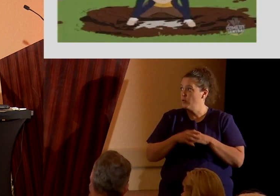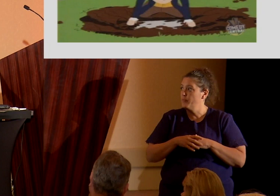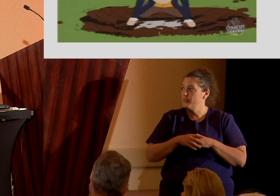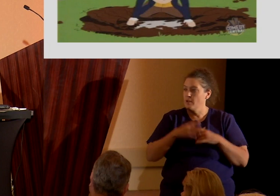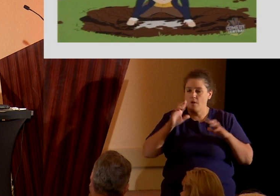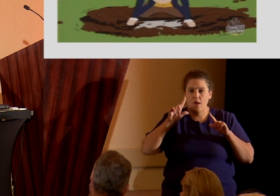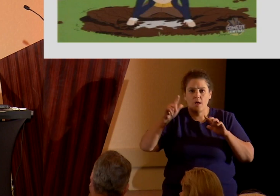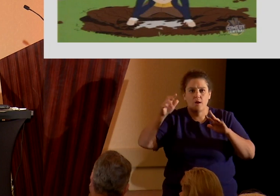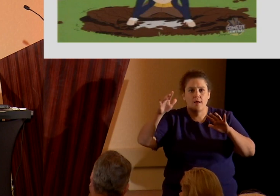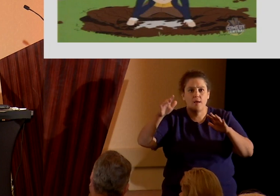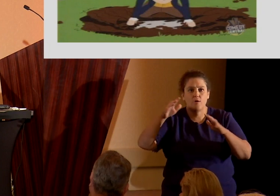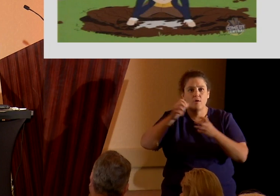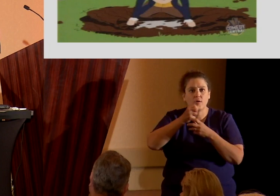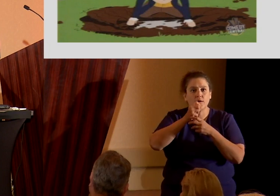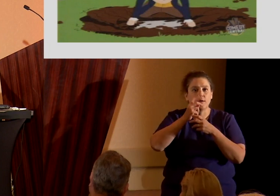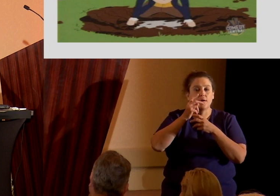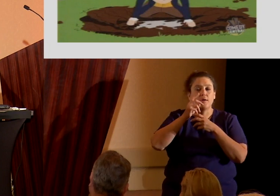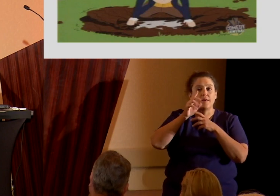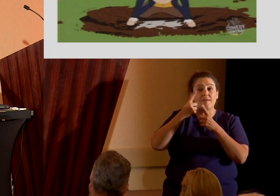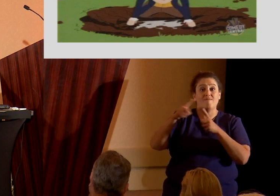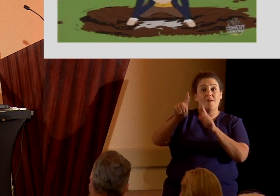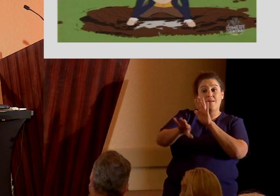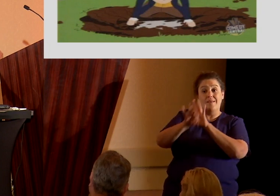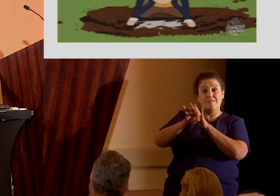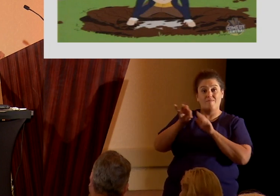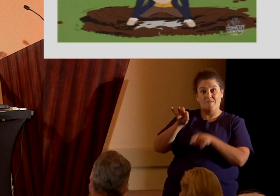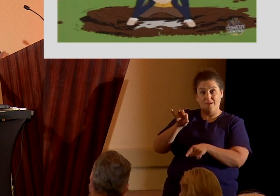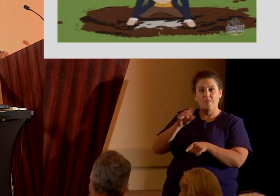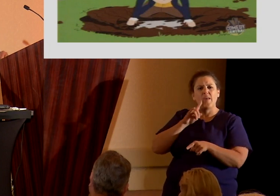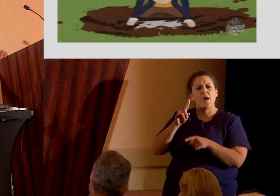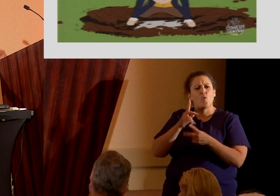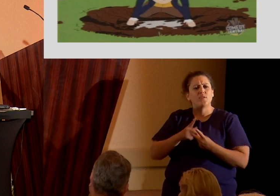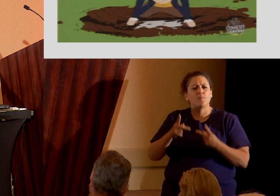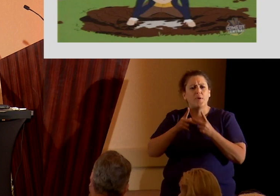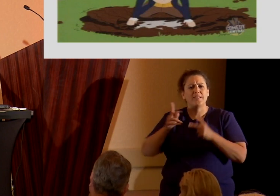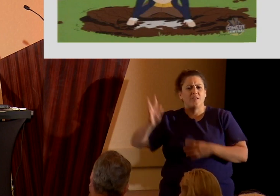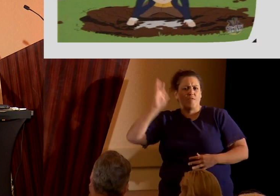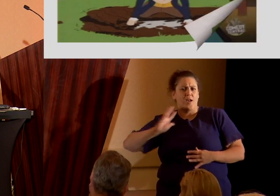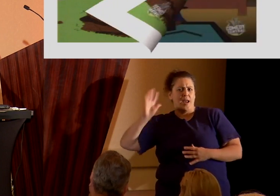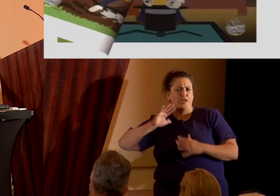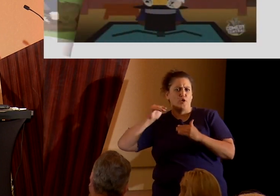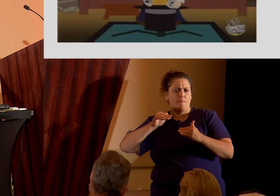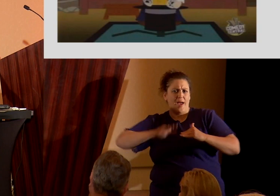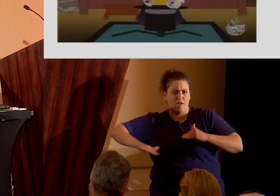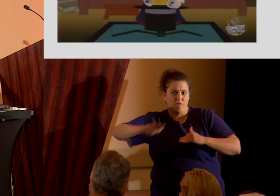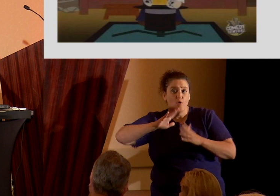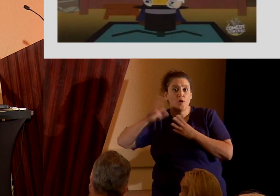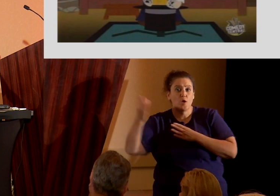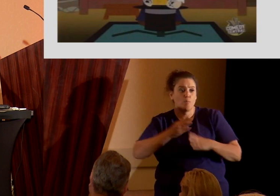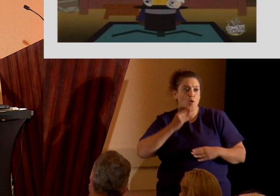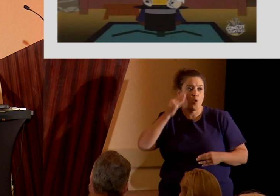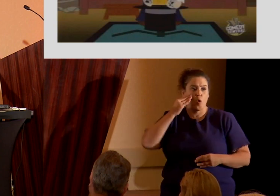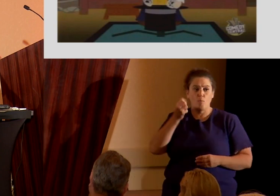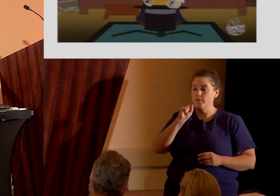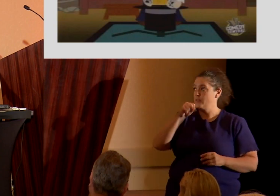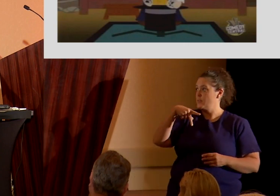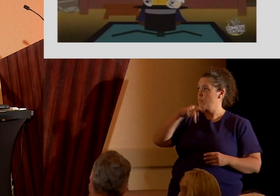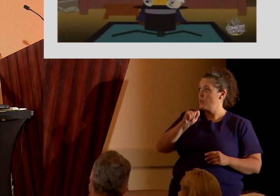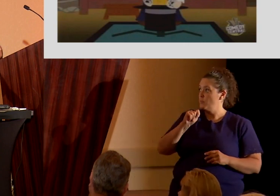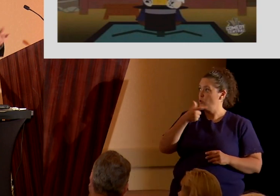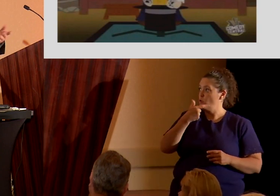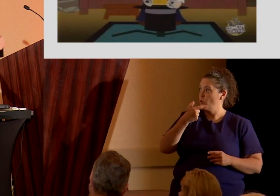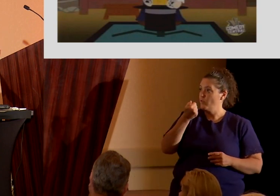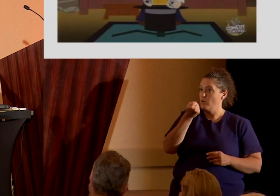treasure on the hill Camorra, which was the site of an ancient battlefield. And he brought it home with him on September 21st, 1827,